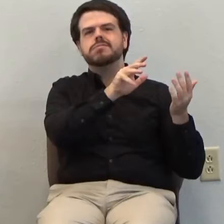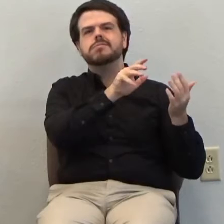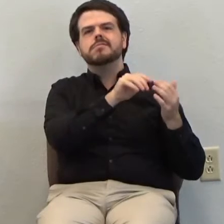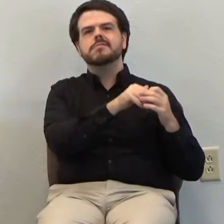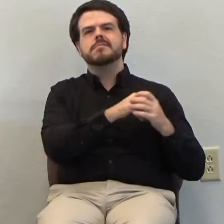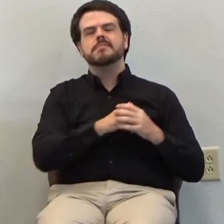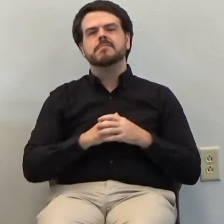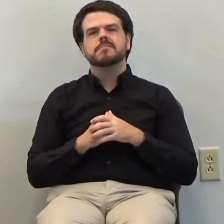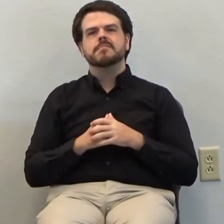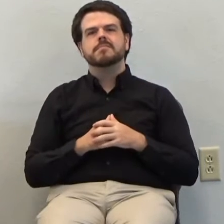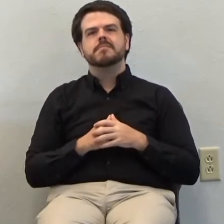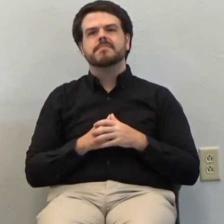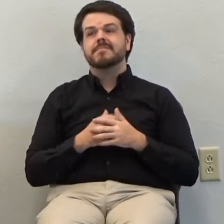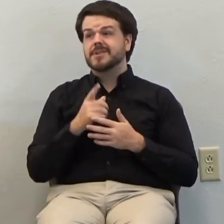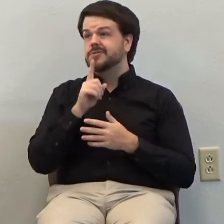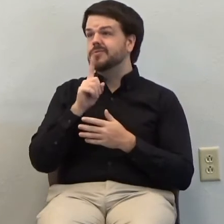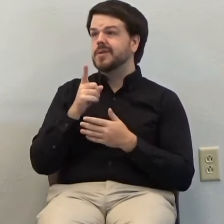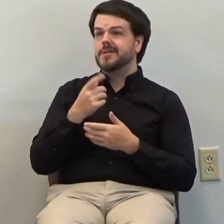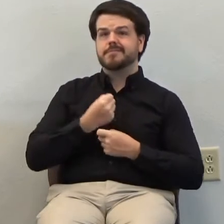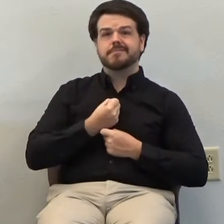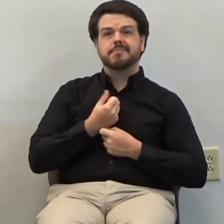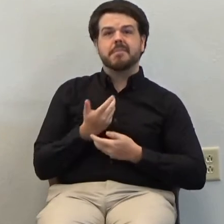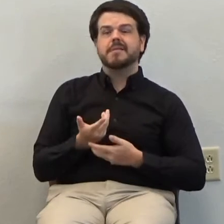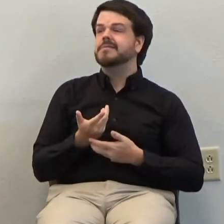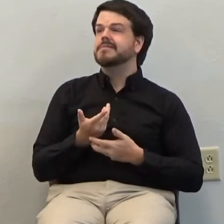It's admitting to Christ what's inside.